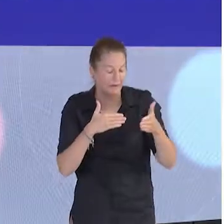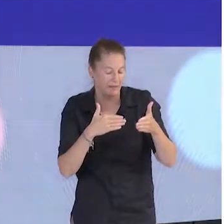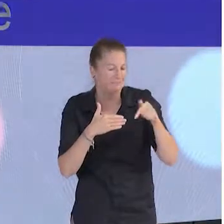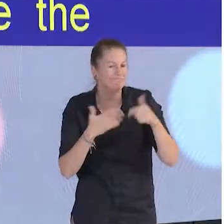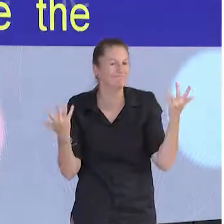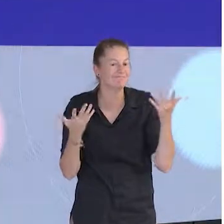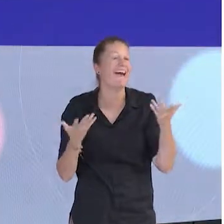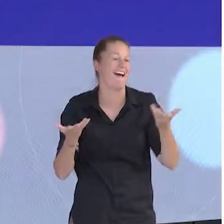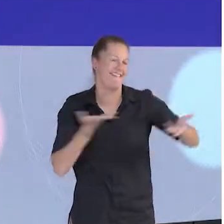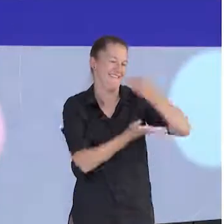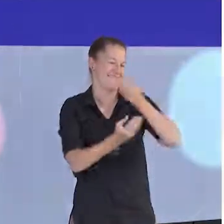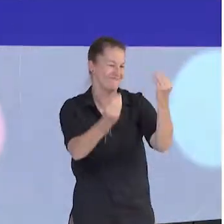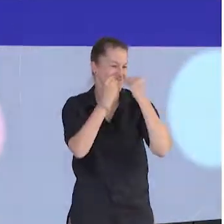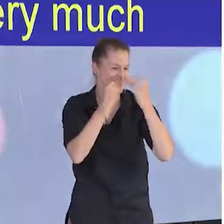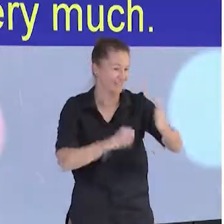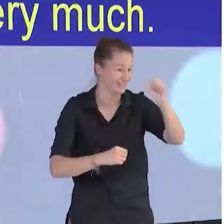thank you very much